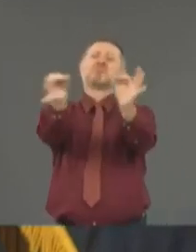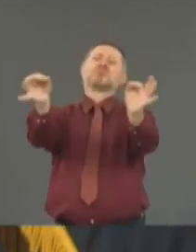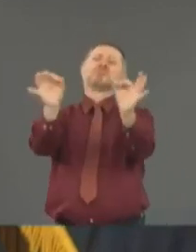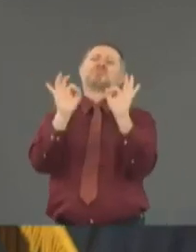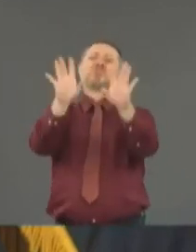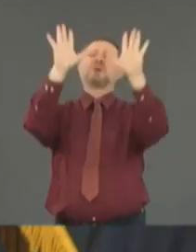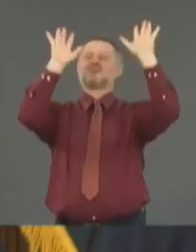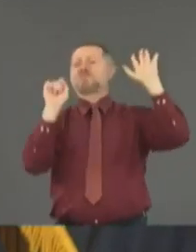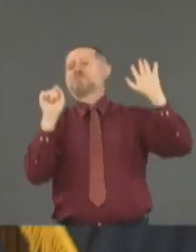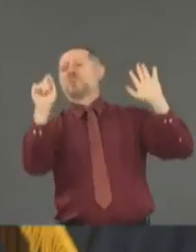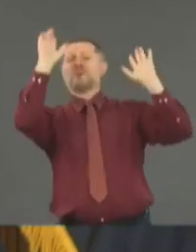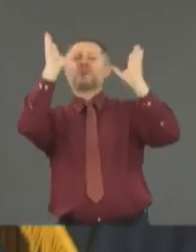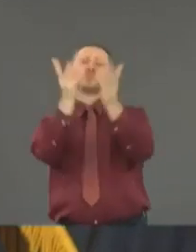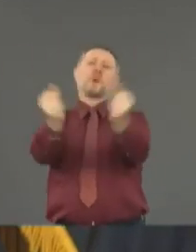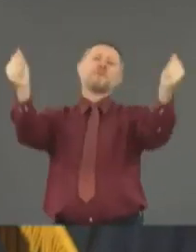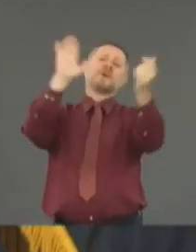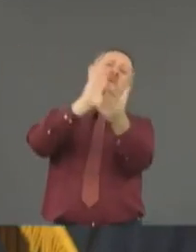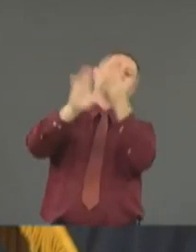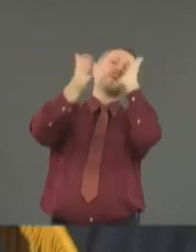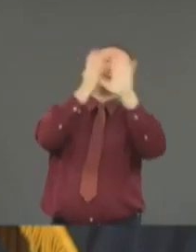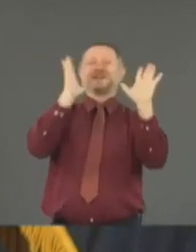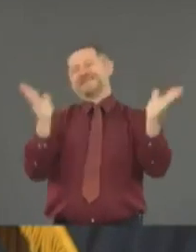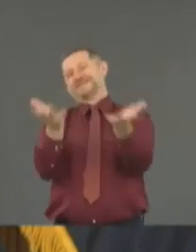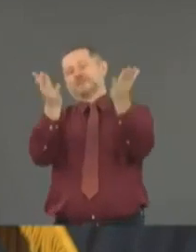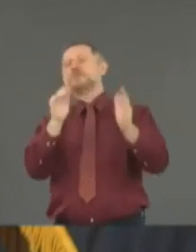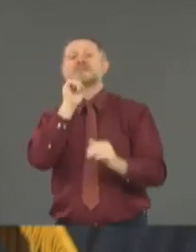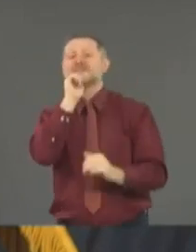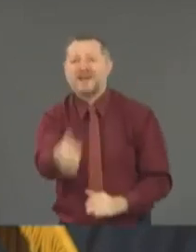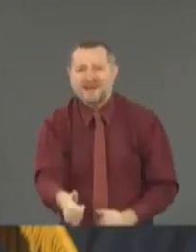That's not what this is. It is not what this is.